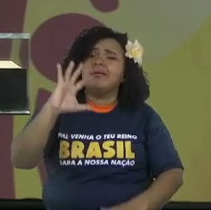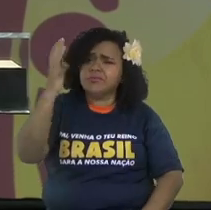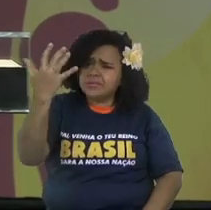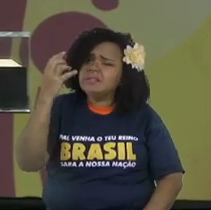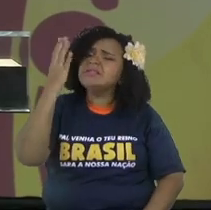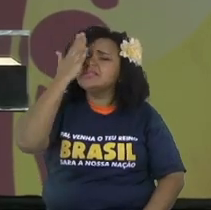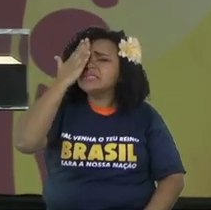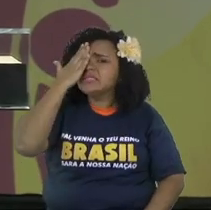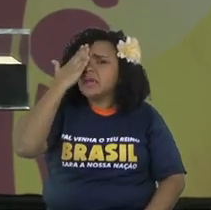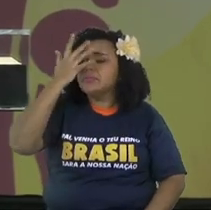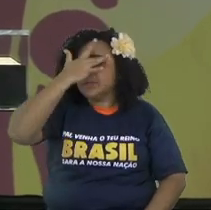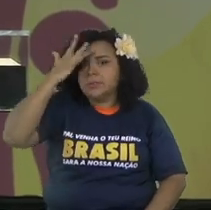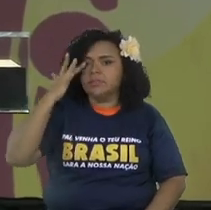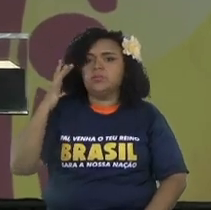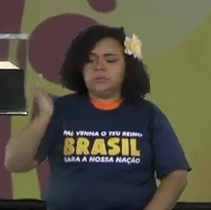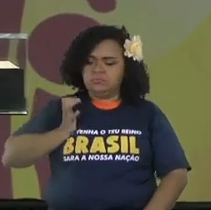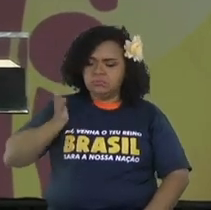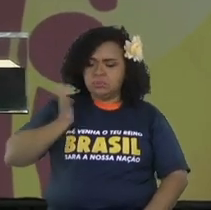person and stuff?